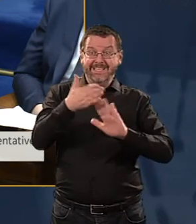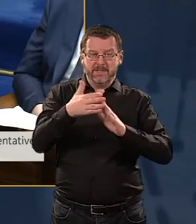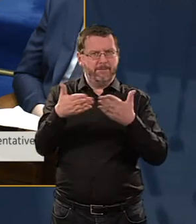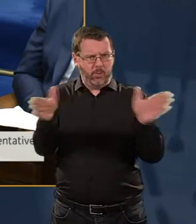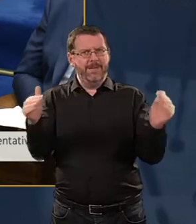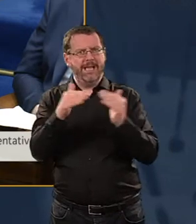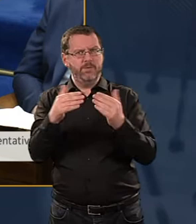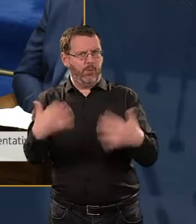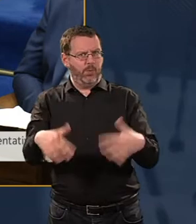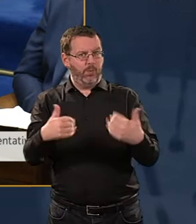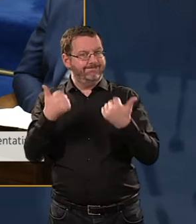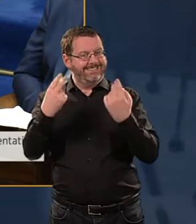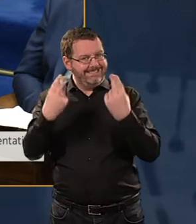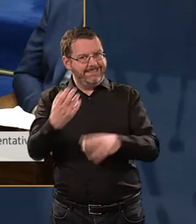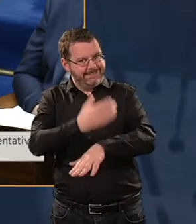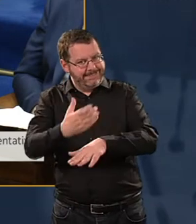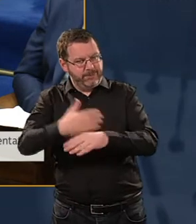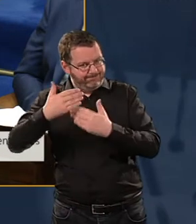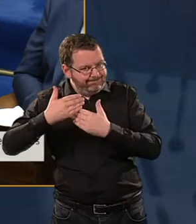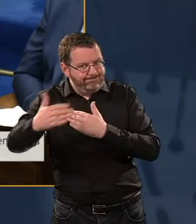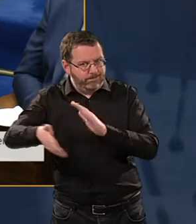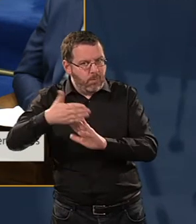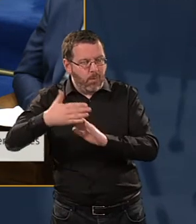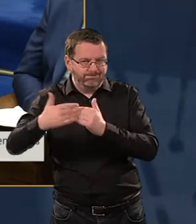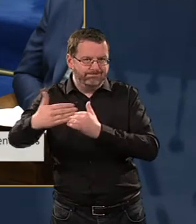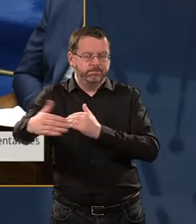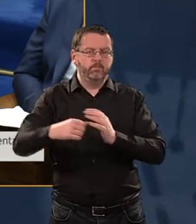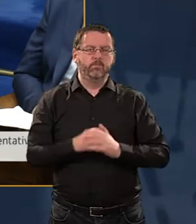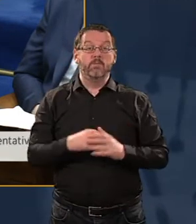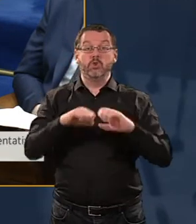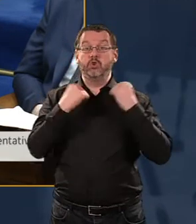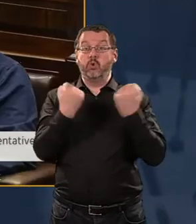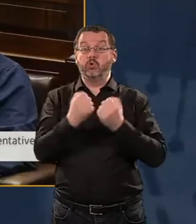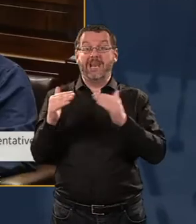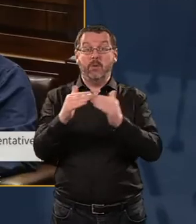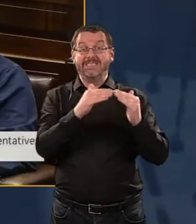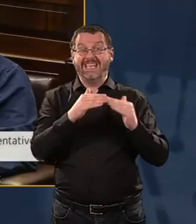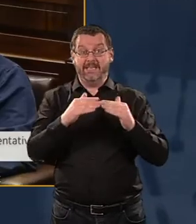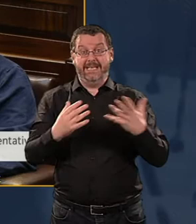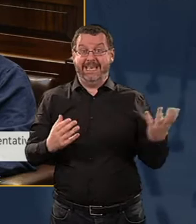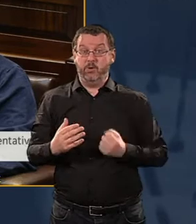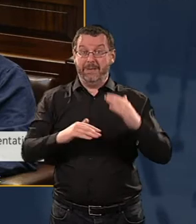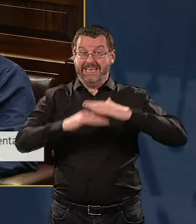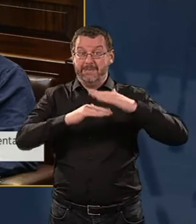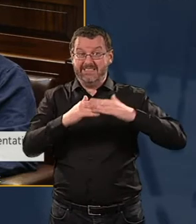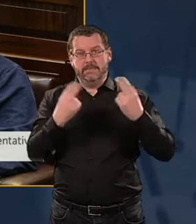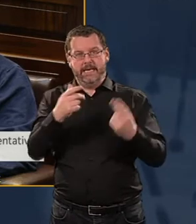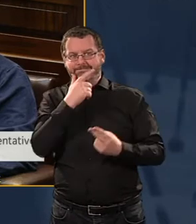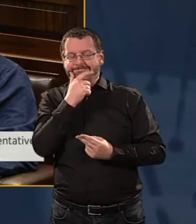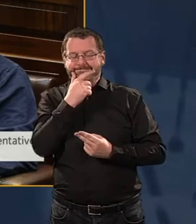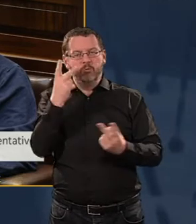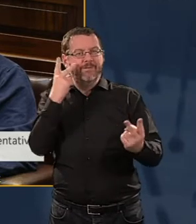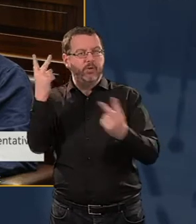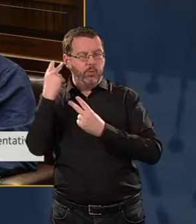to continue that now and intensify it in the years ahead. The social housing income limit is under review. We acknowledge that it does need to be reviewed and increased